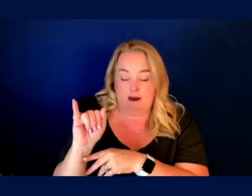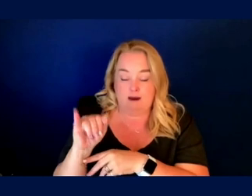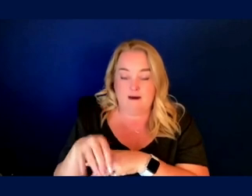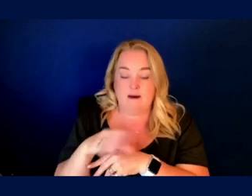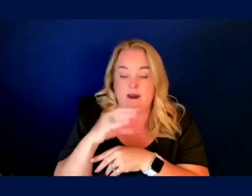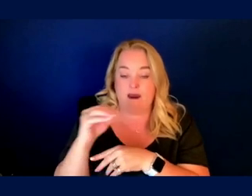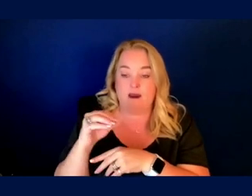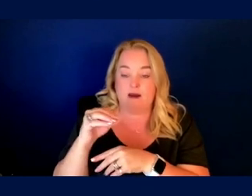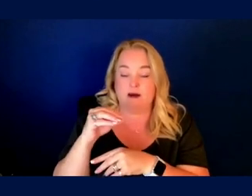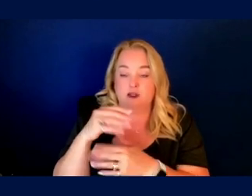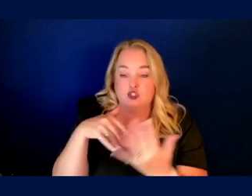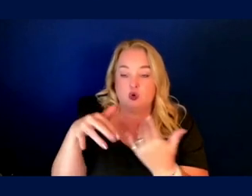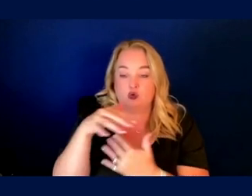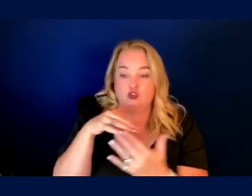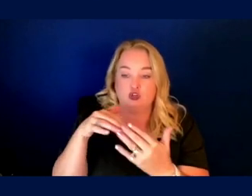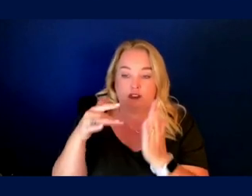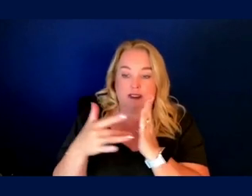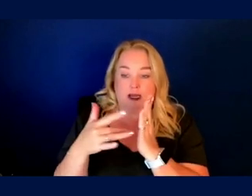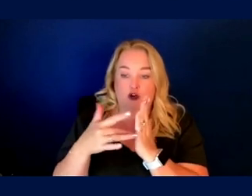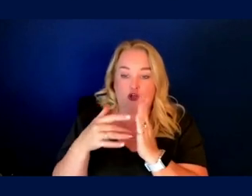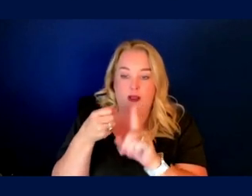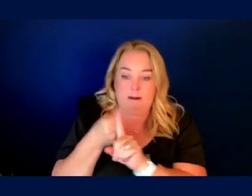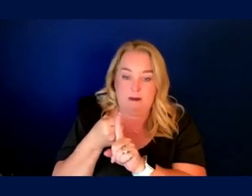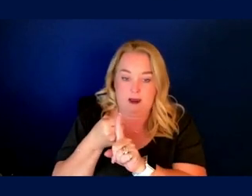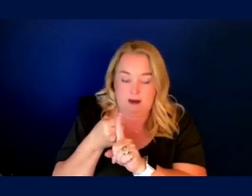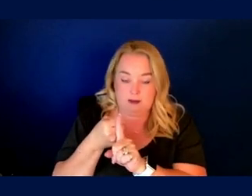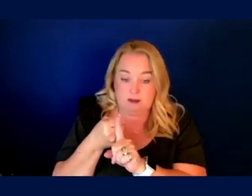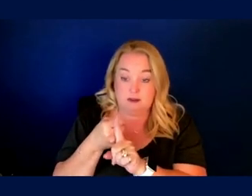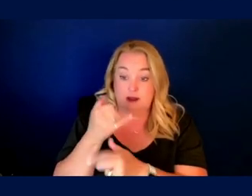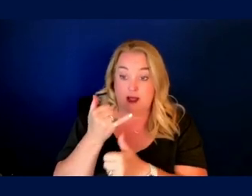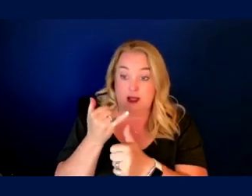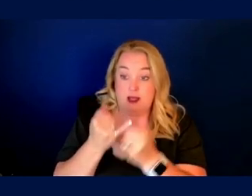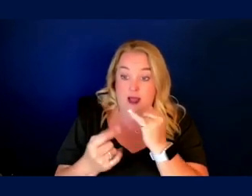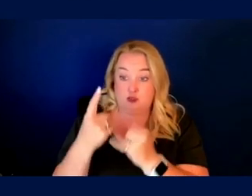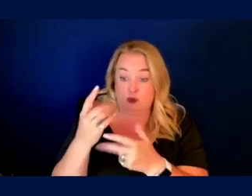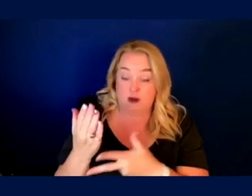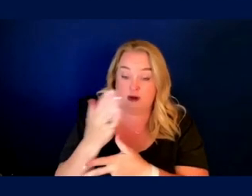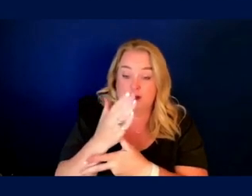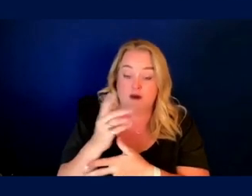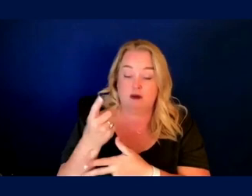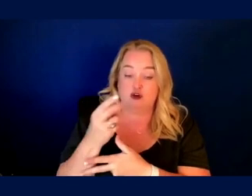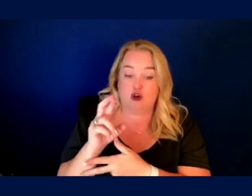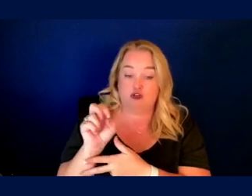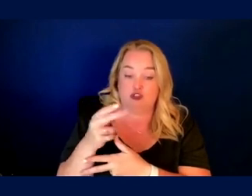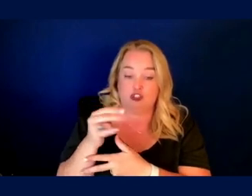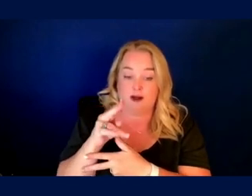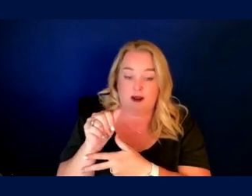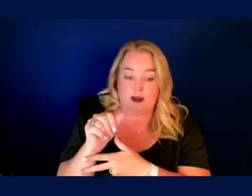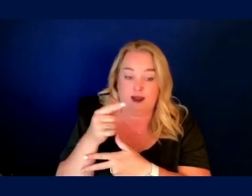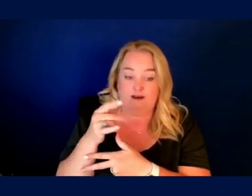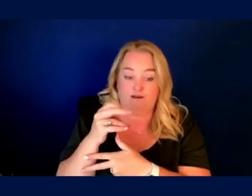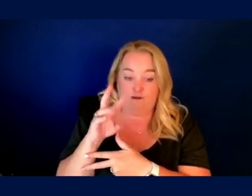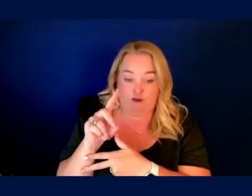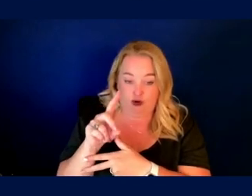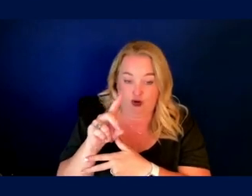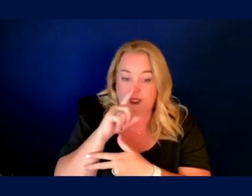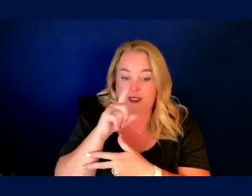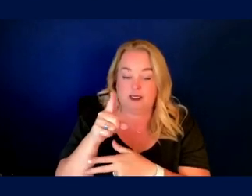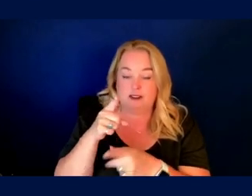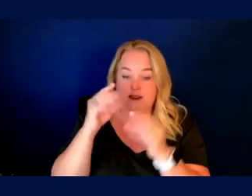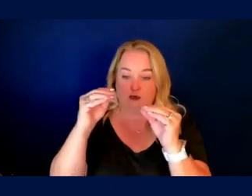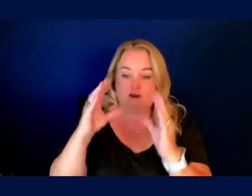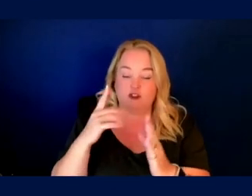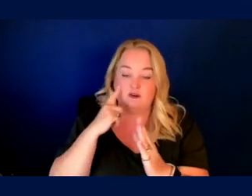and socio-technical impacts. And finally, Dr. Shana Gifford is associate professor of orthopedics and